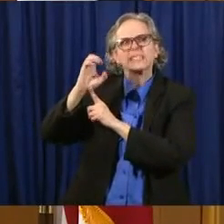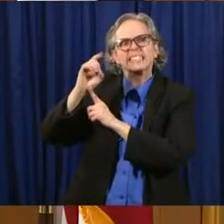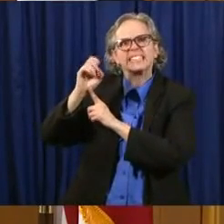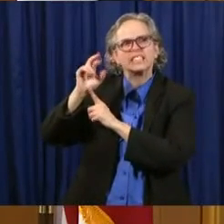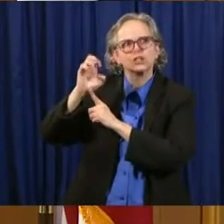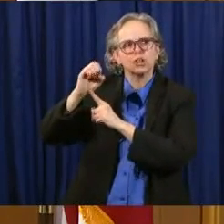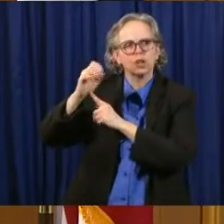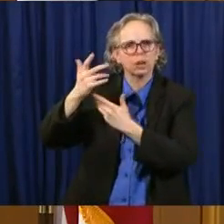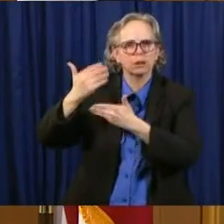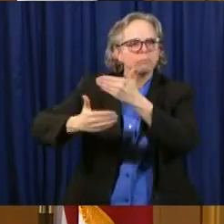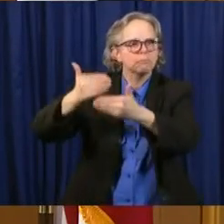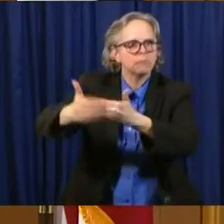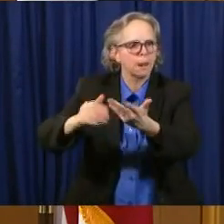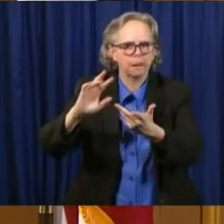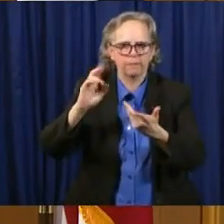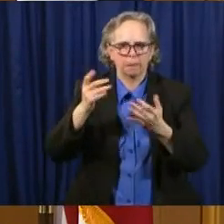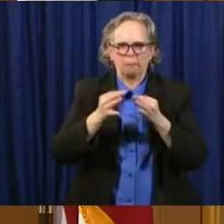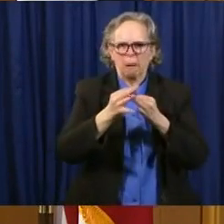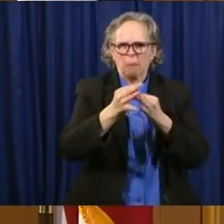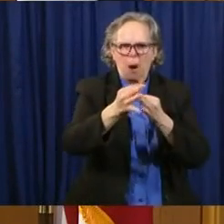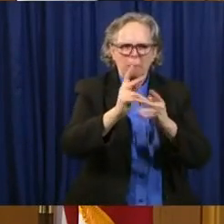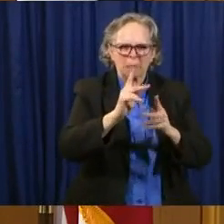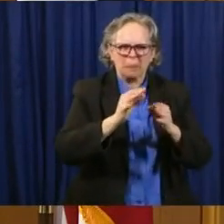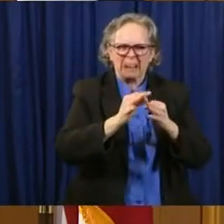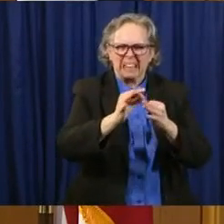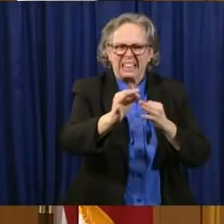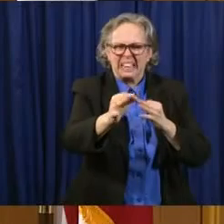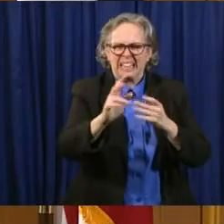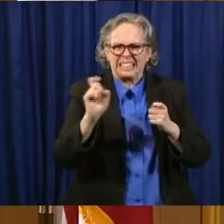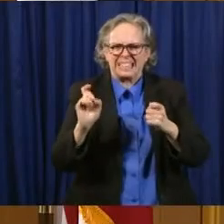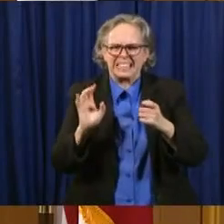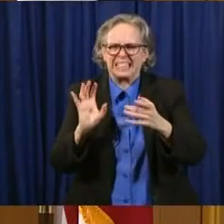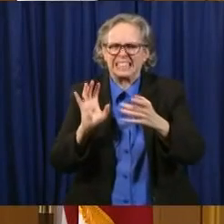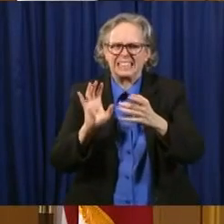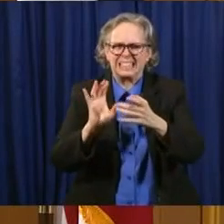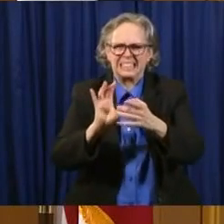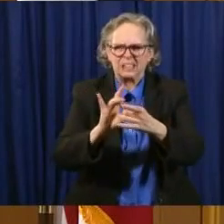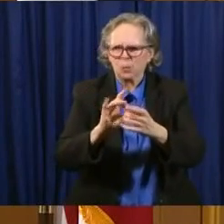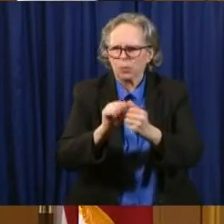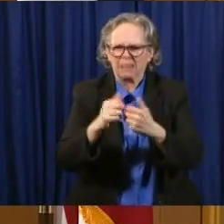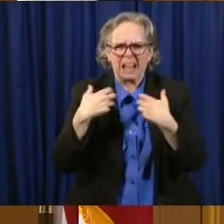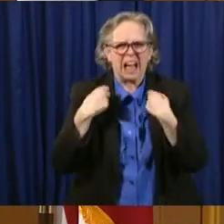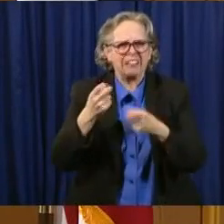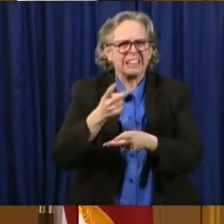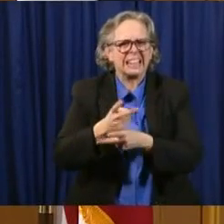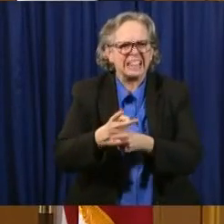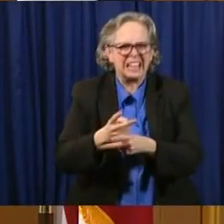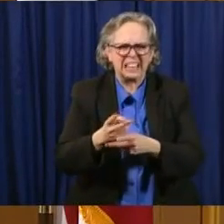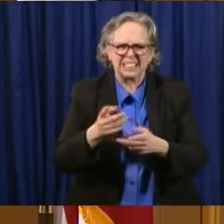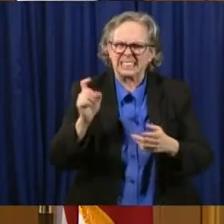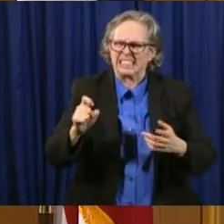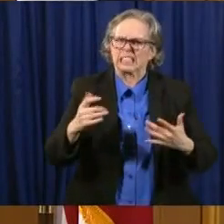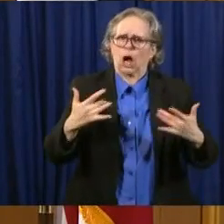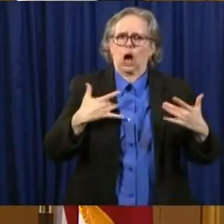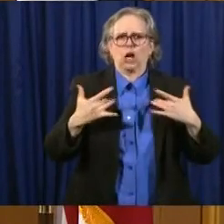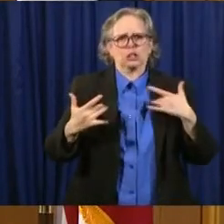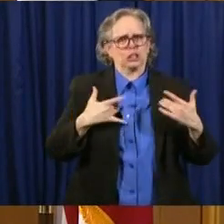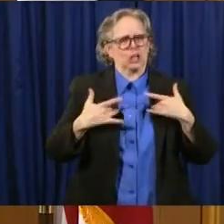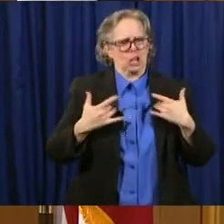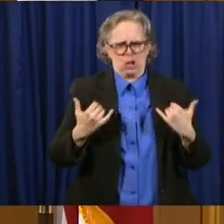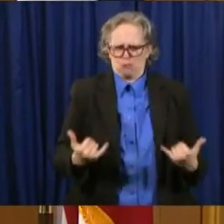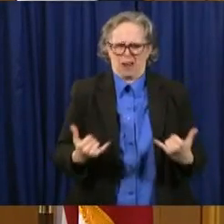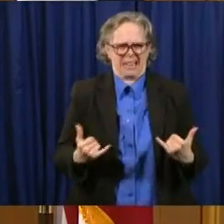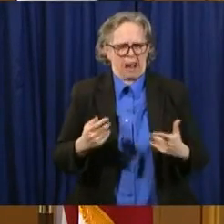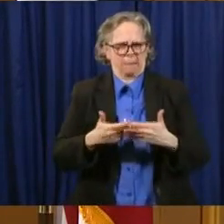their connection with the healthcare system. Uh, and so that is a concern as we move forward.